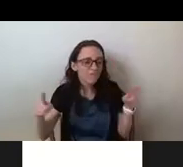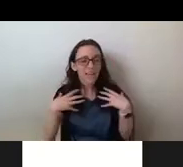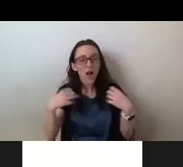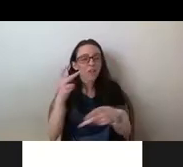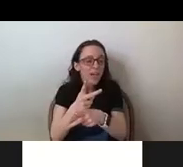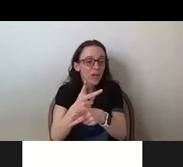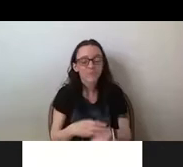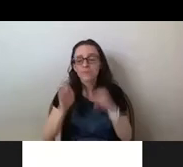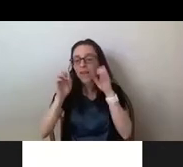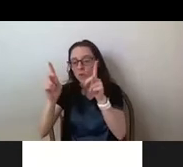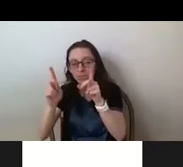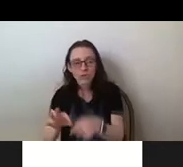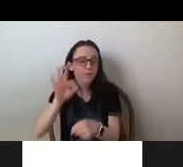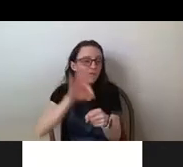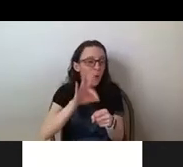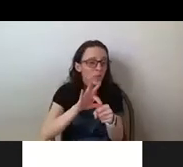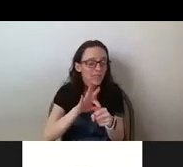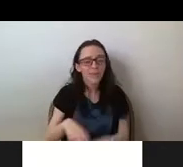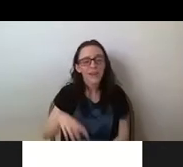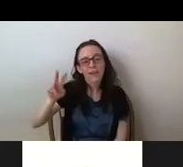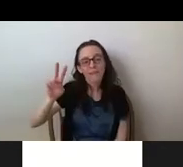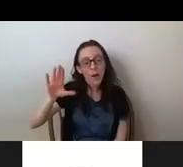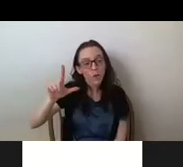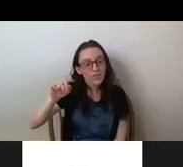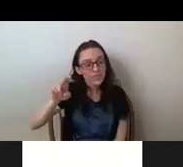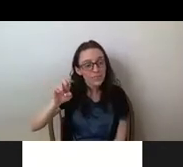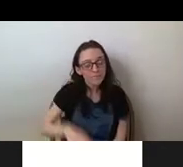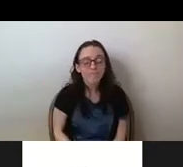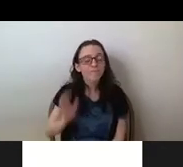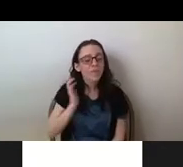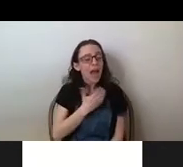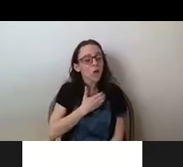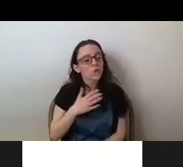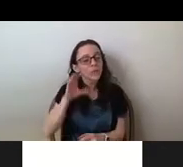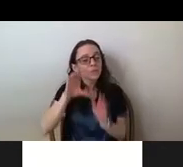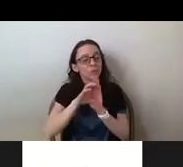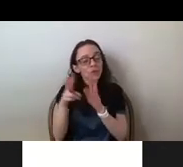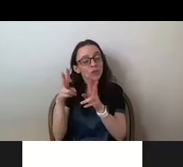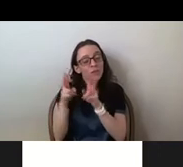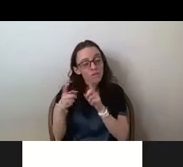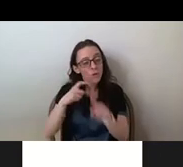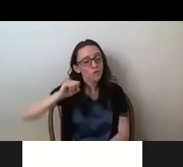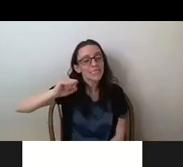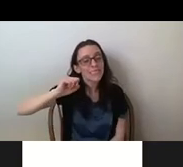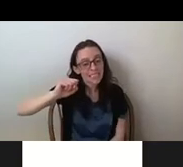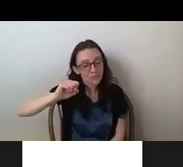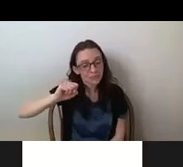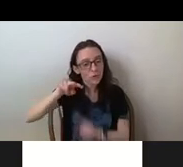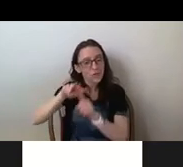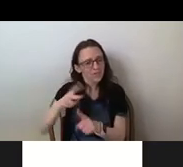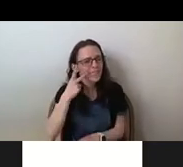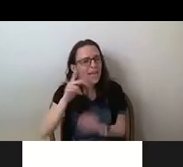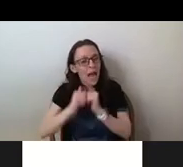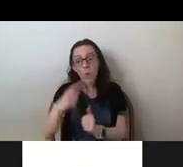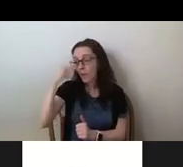and violence. And our images are sourced from a resistant perspective, so seeing how black women have resisted these notions